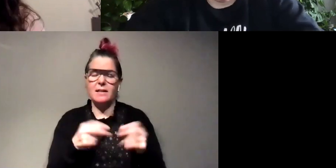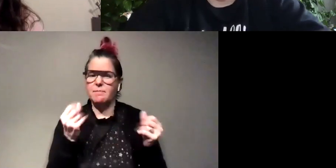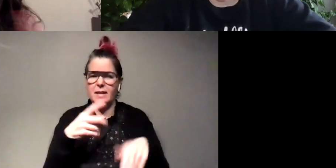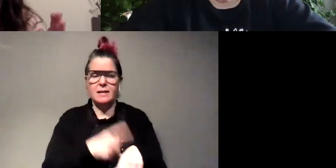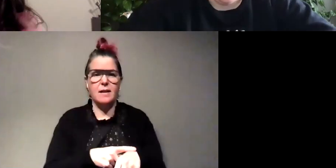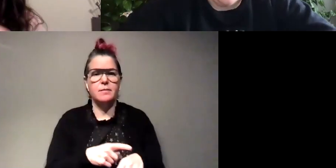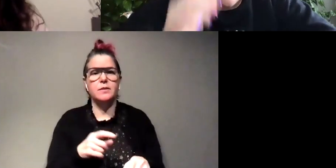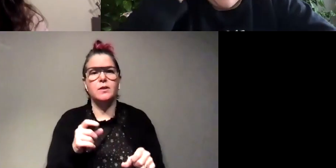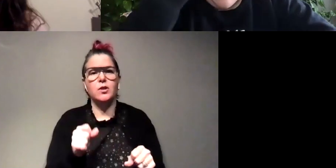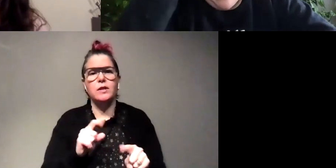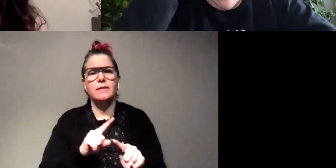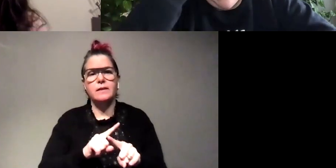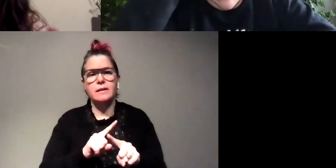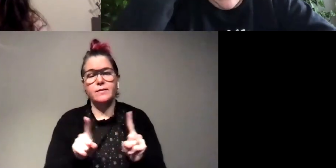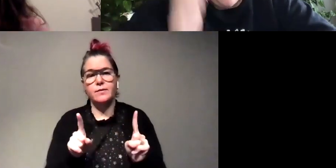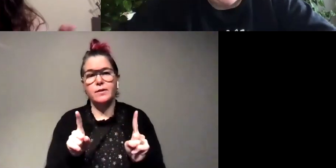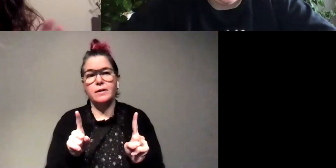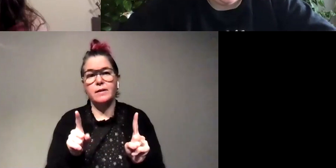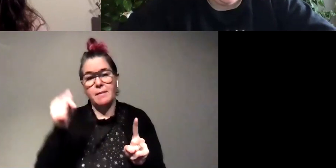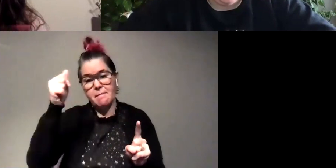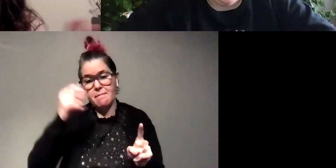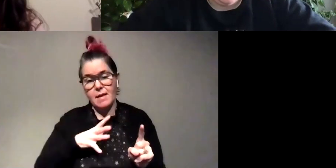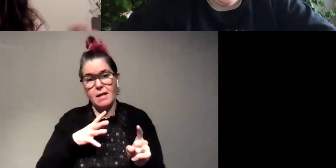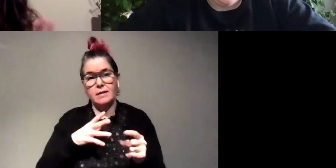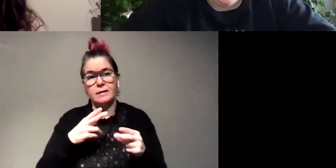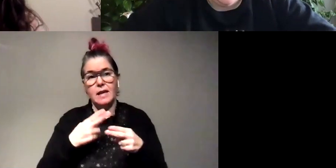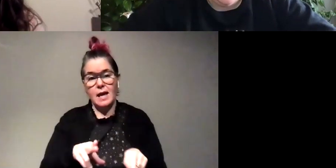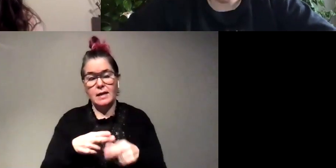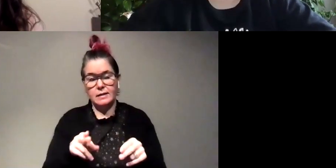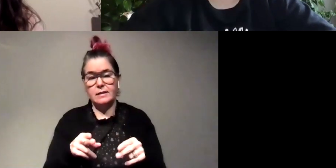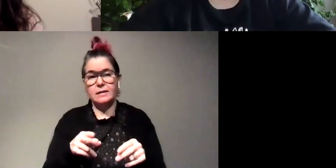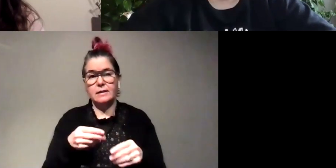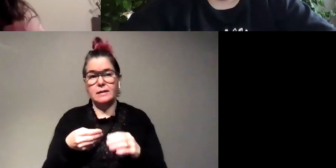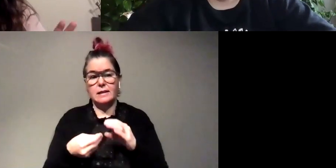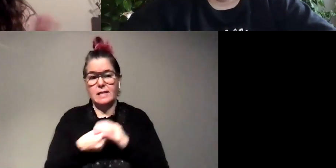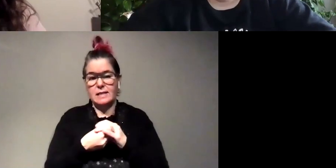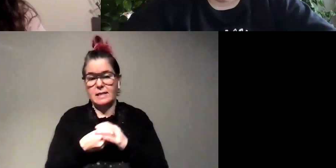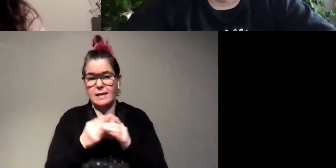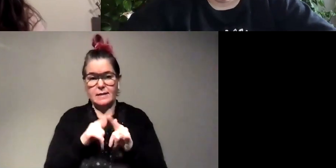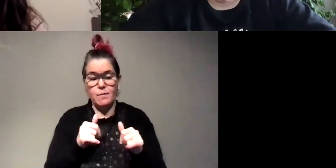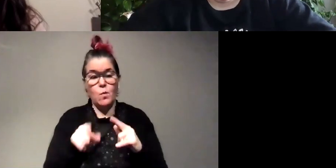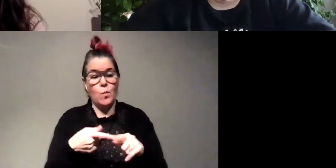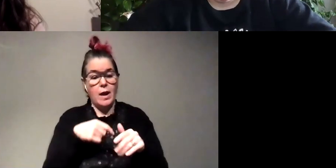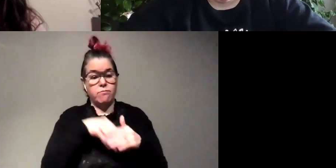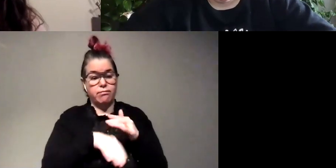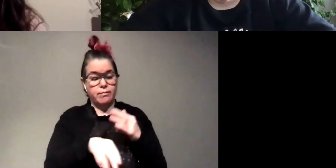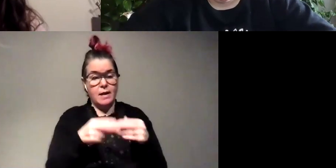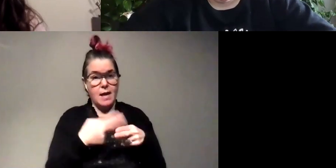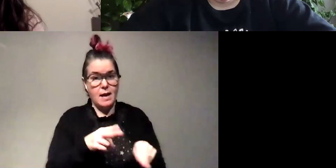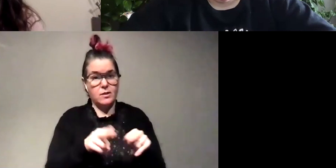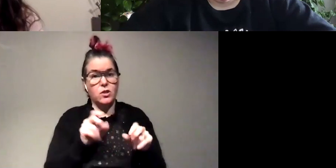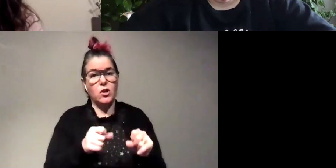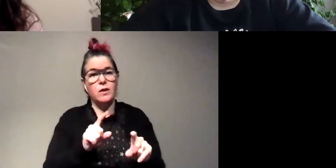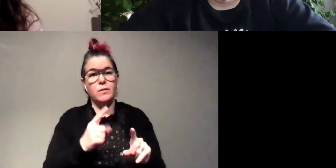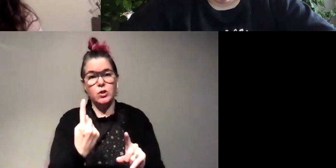different males eggs fertilized eggs inside them so they might when they lay their eggs they could be from two